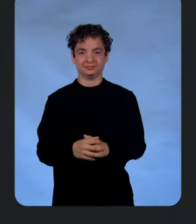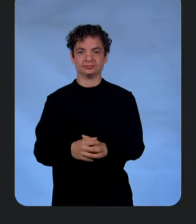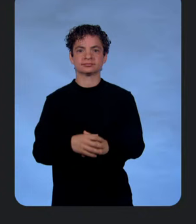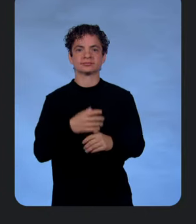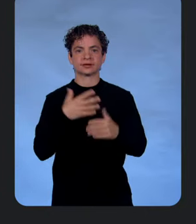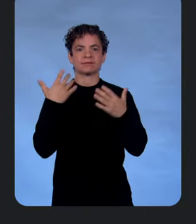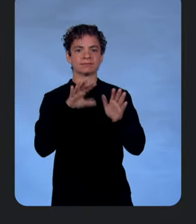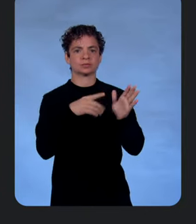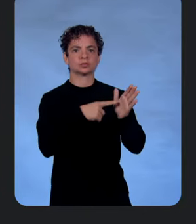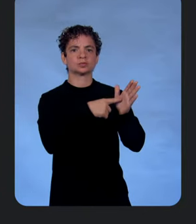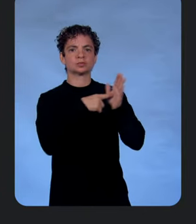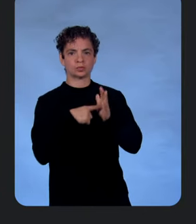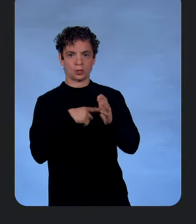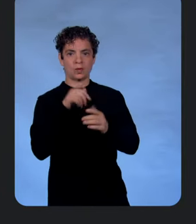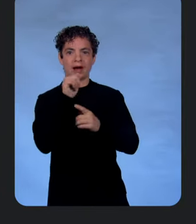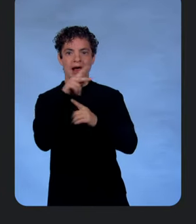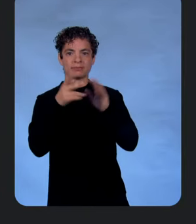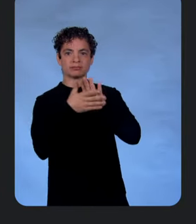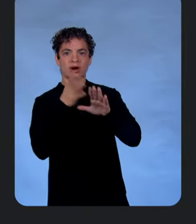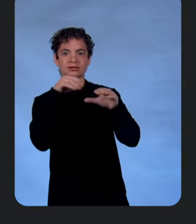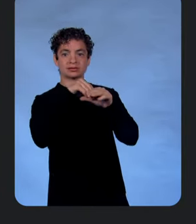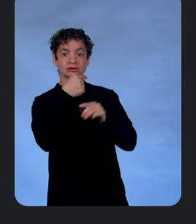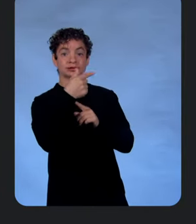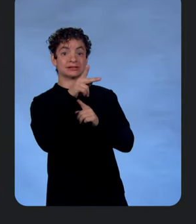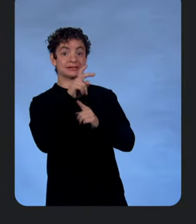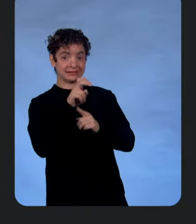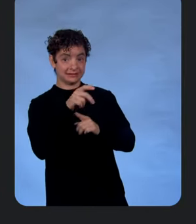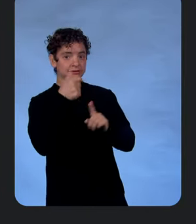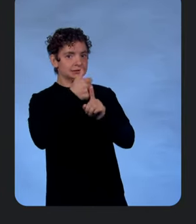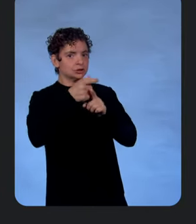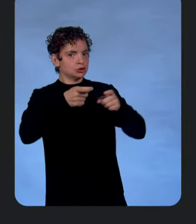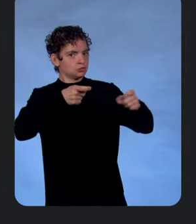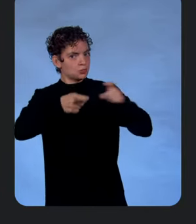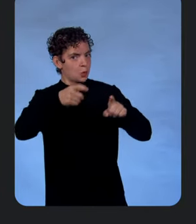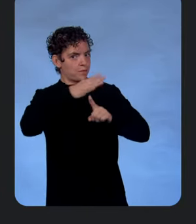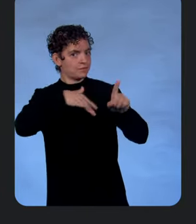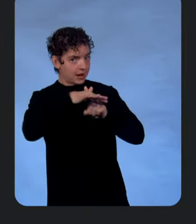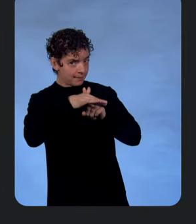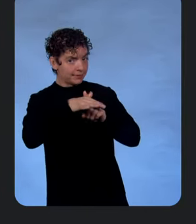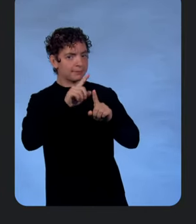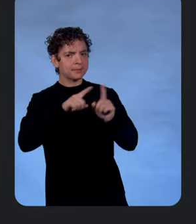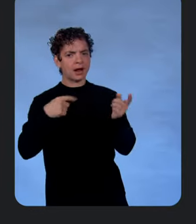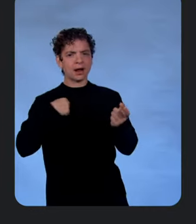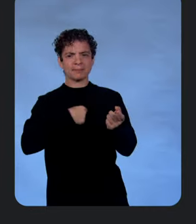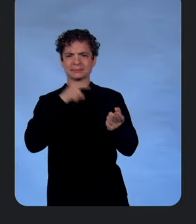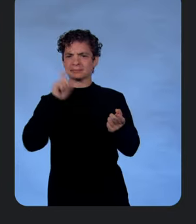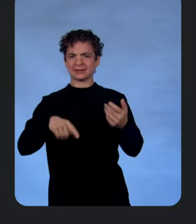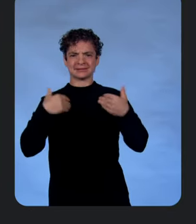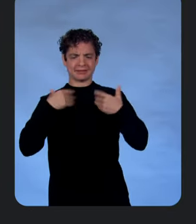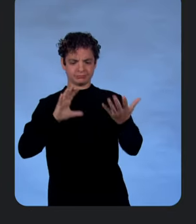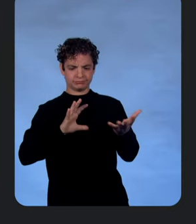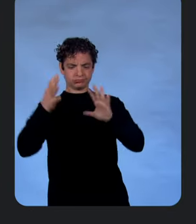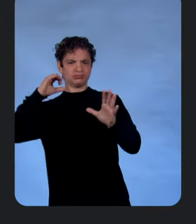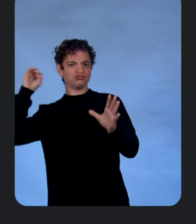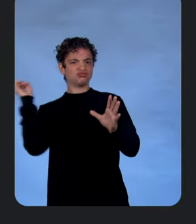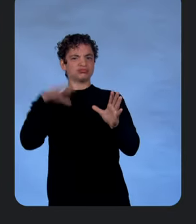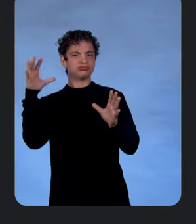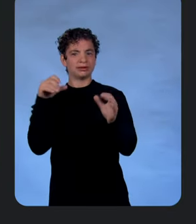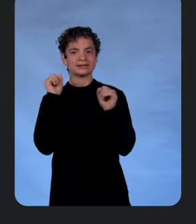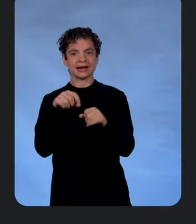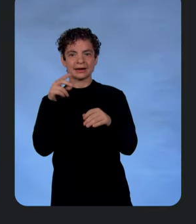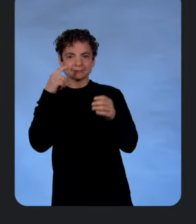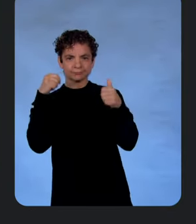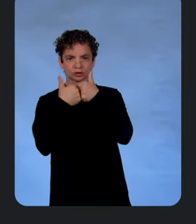applications running in GKE in a controlled environment. However, we'll need to add some chaos to showcase real challenges in